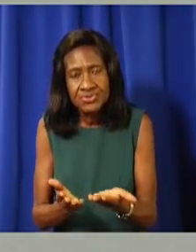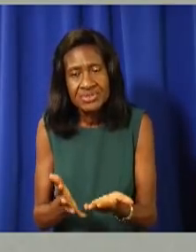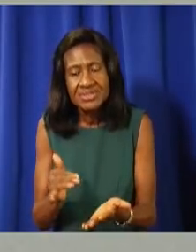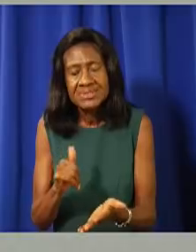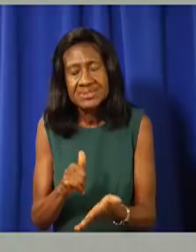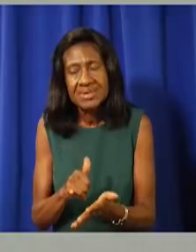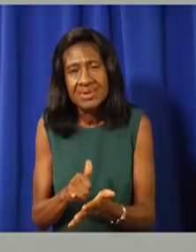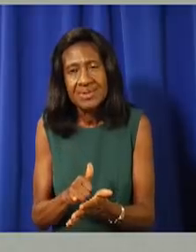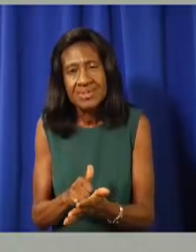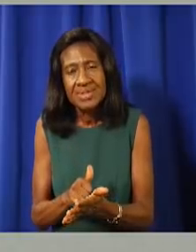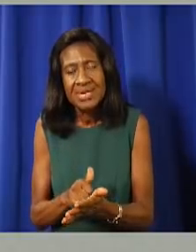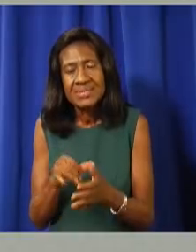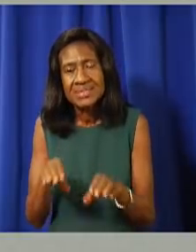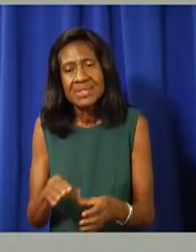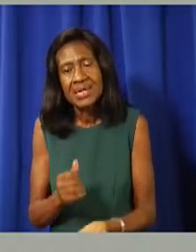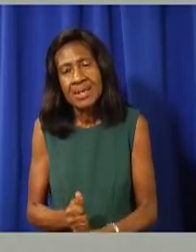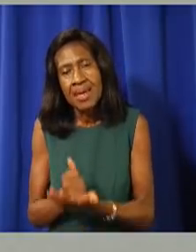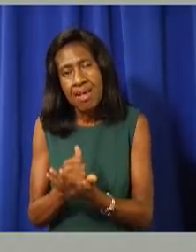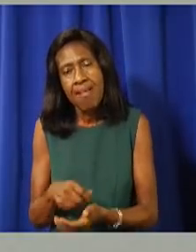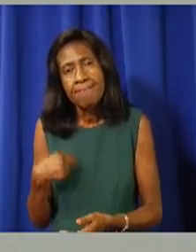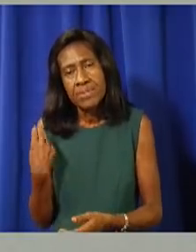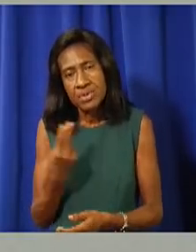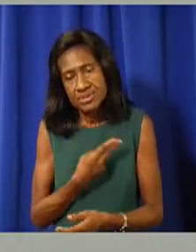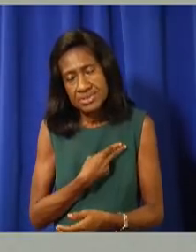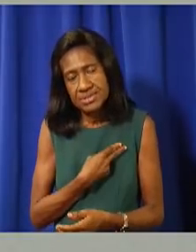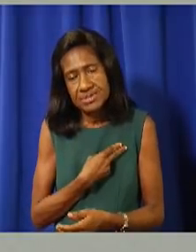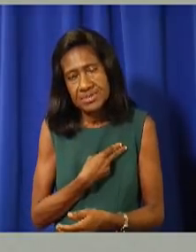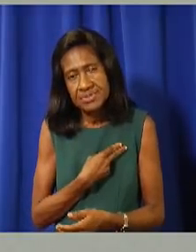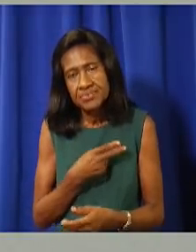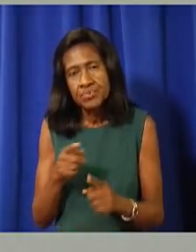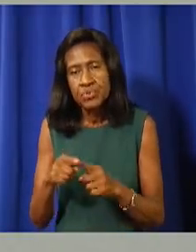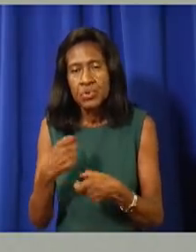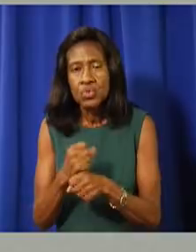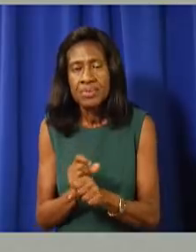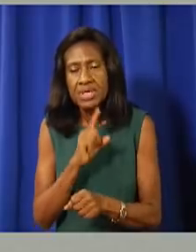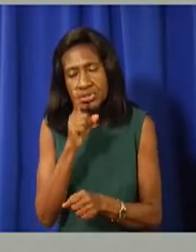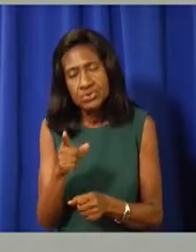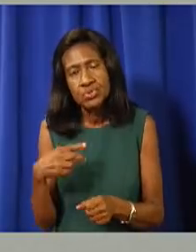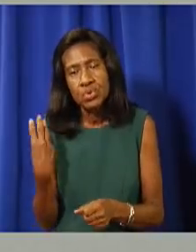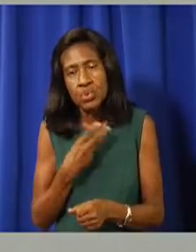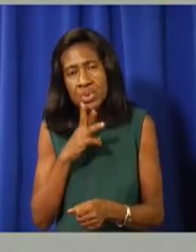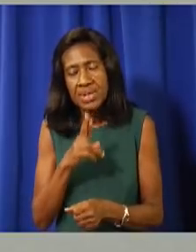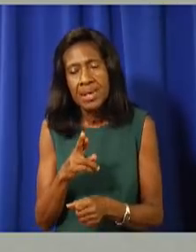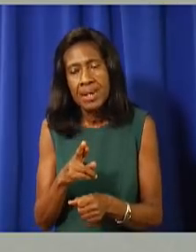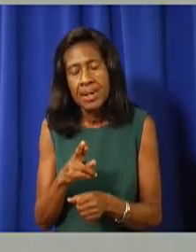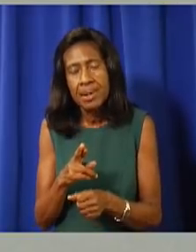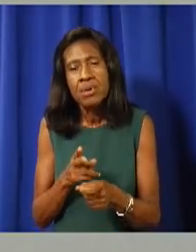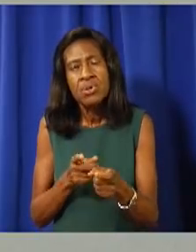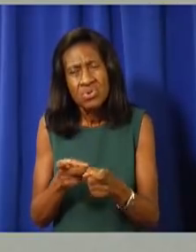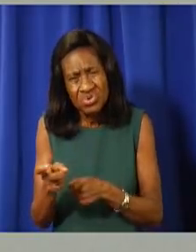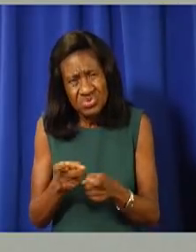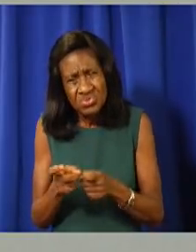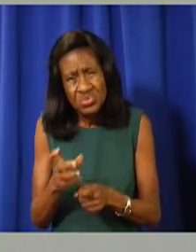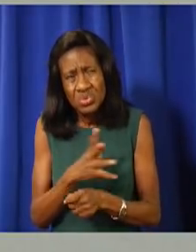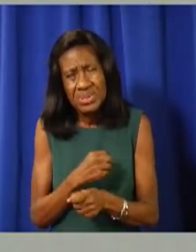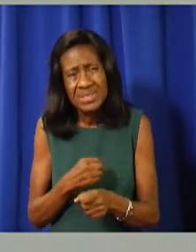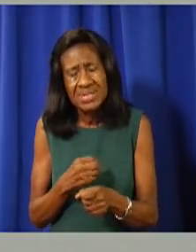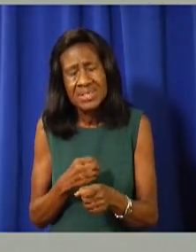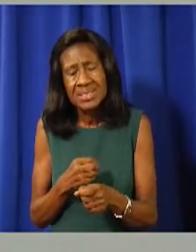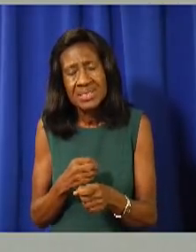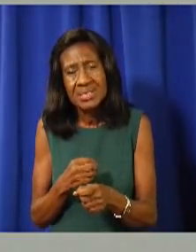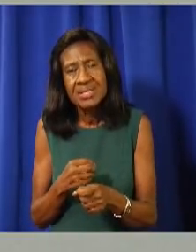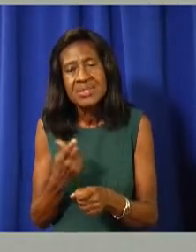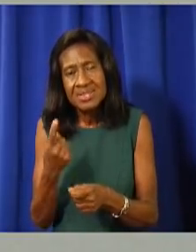the concerns. And that can help us get to the point where, we're ensuring that we're managing this safely. Now, earlier in your address,